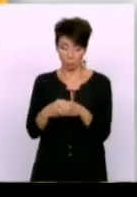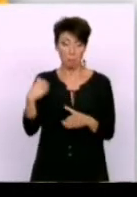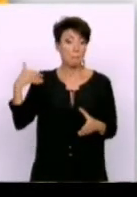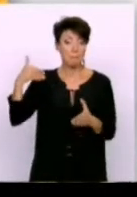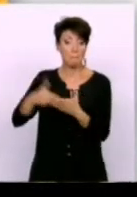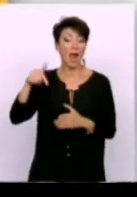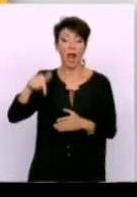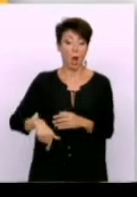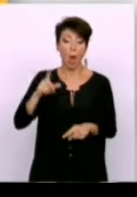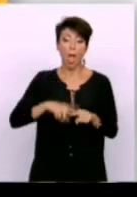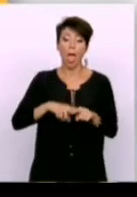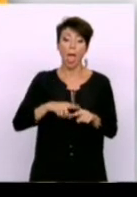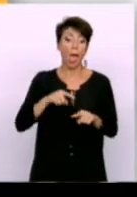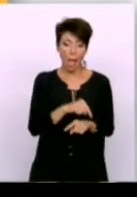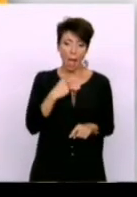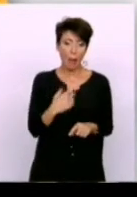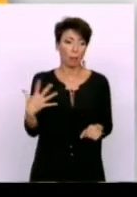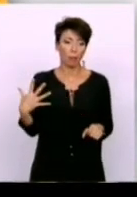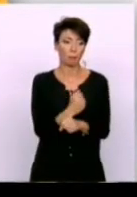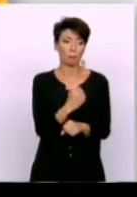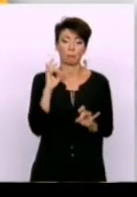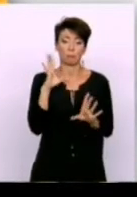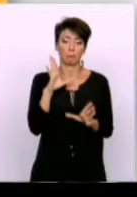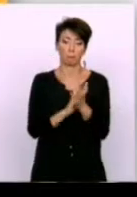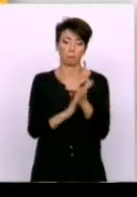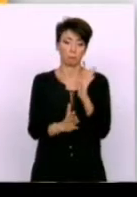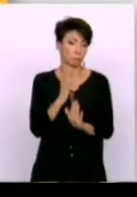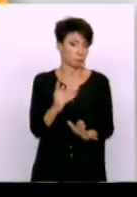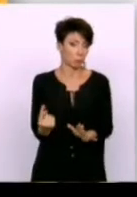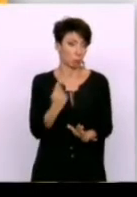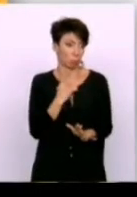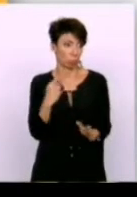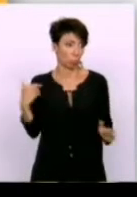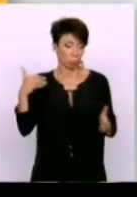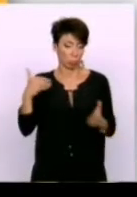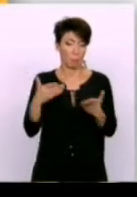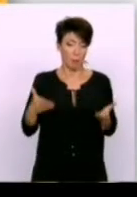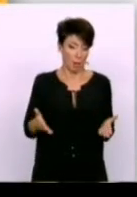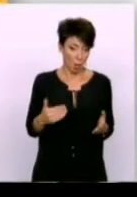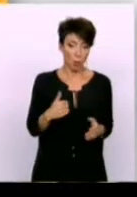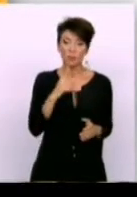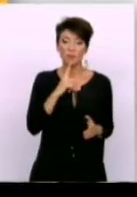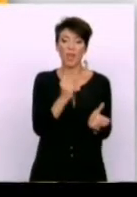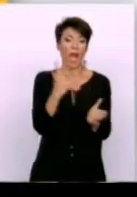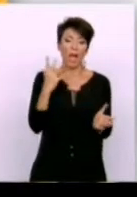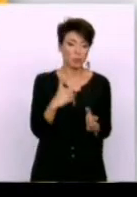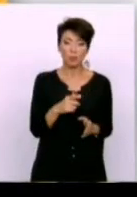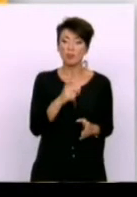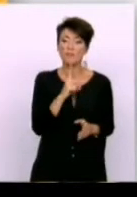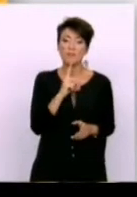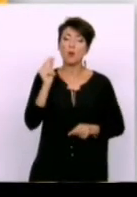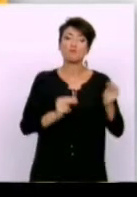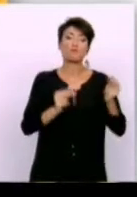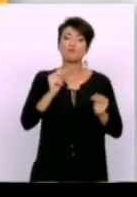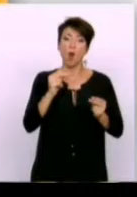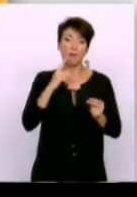now Greece has not achieved what has been agreed for this review. It is not a problem of the